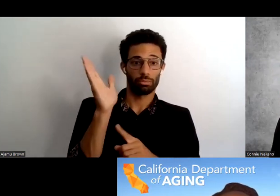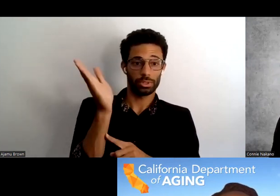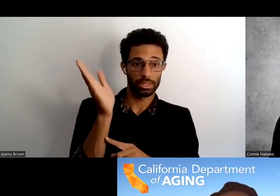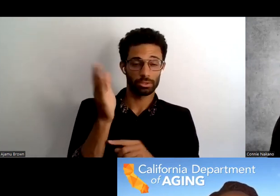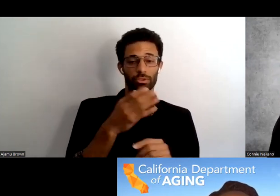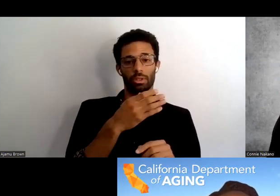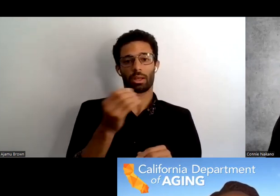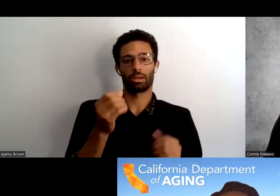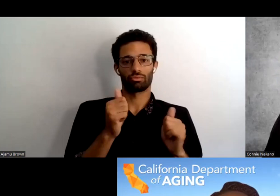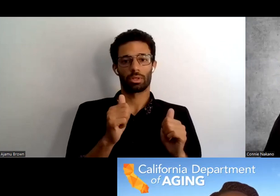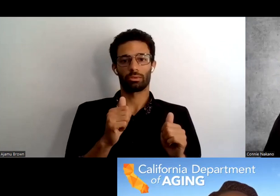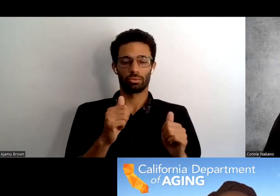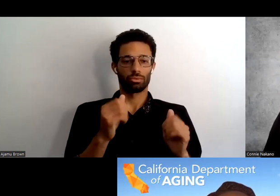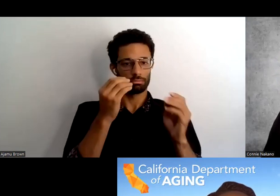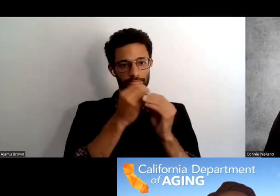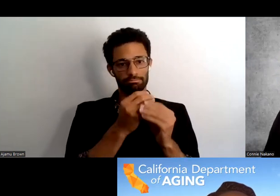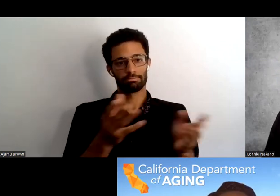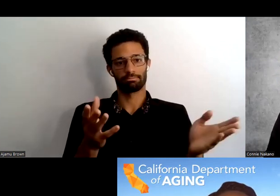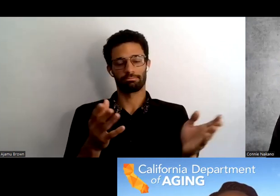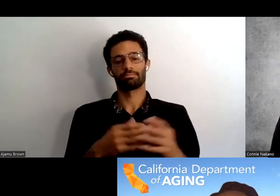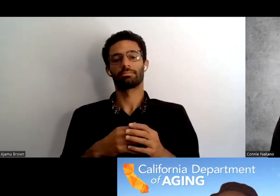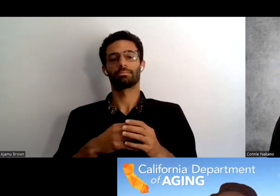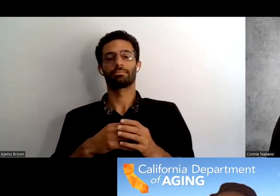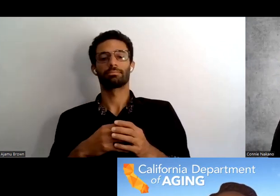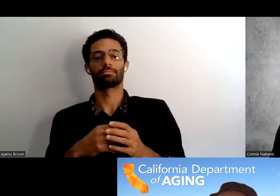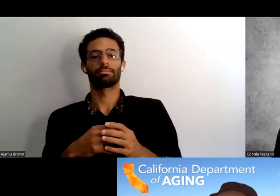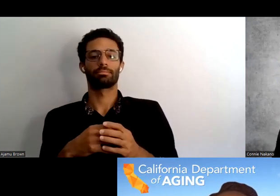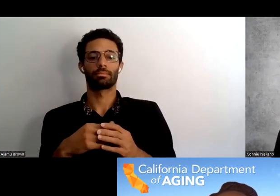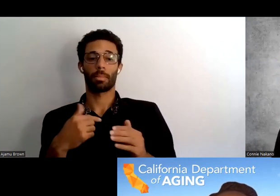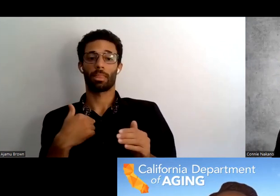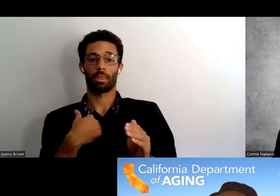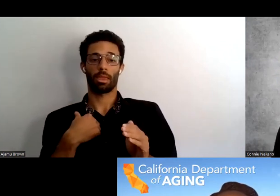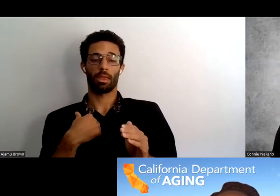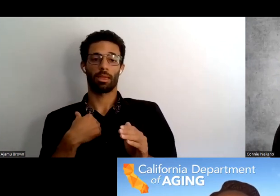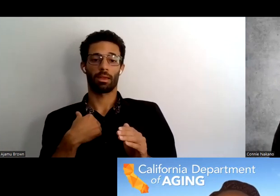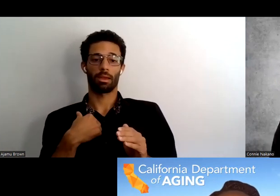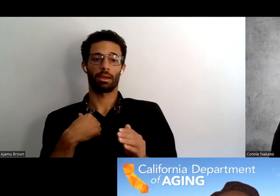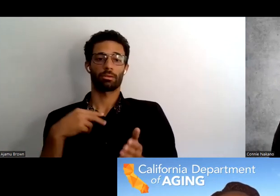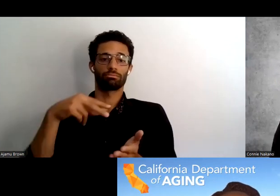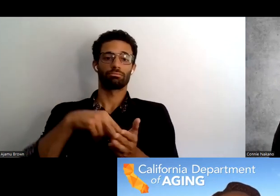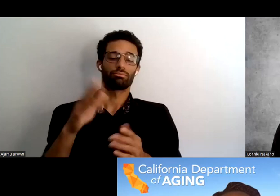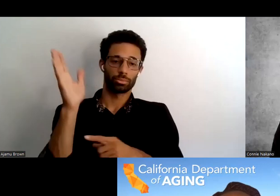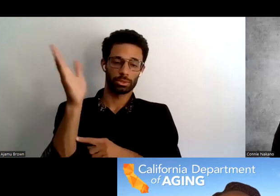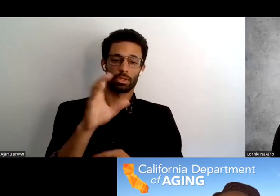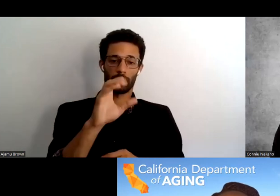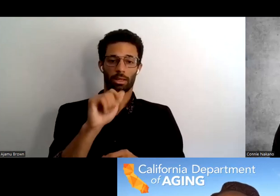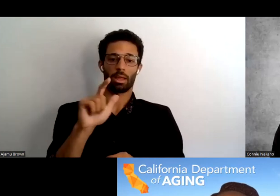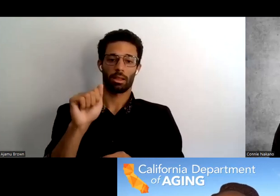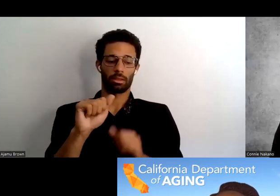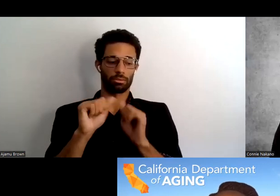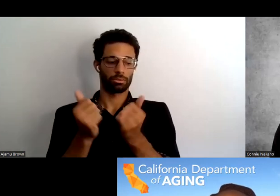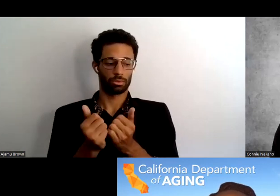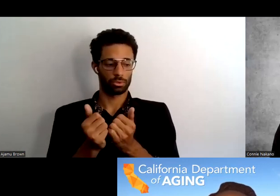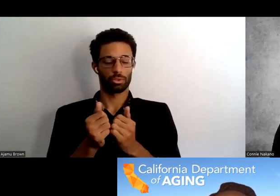way additionally um i've presented at the um cala association and so during that